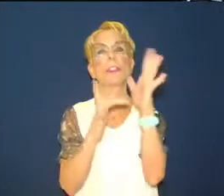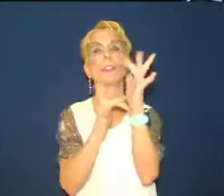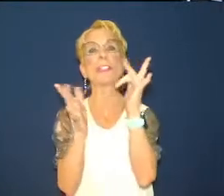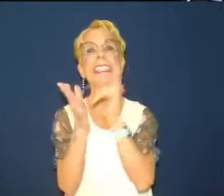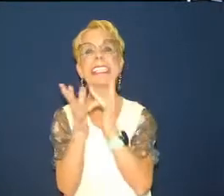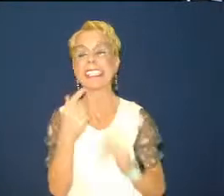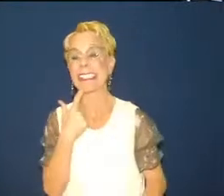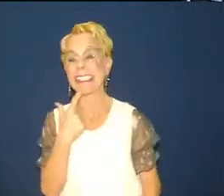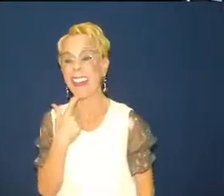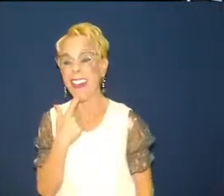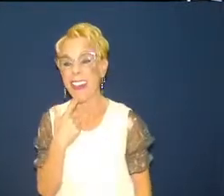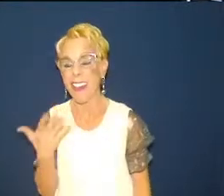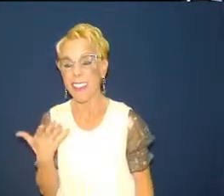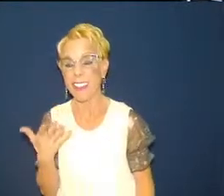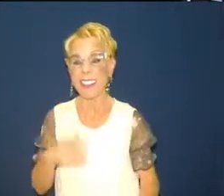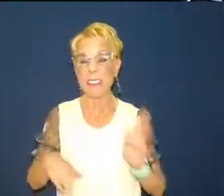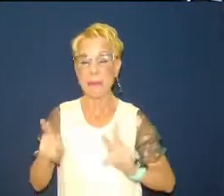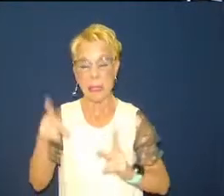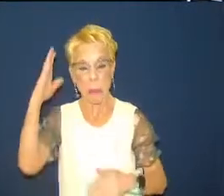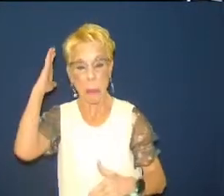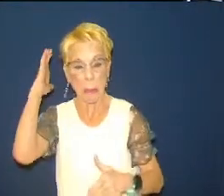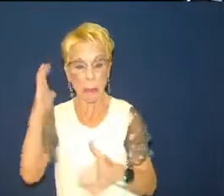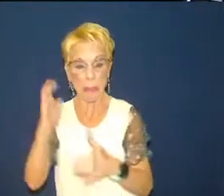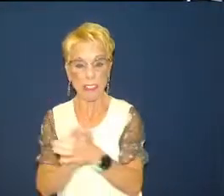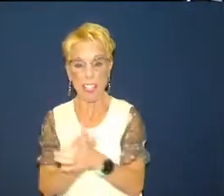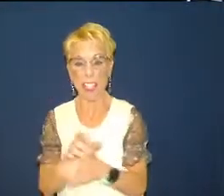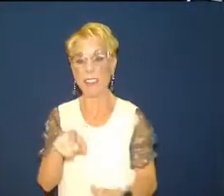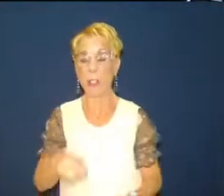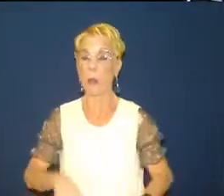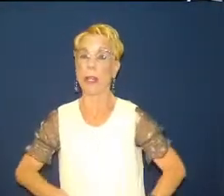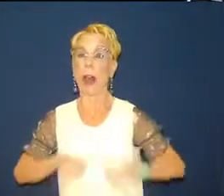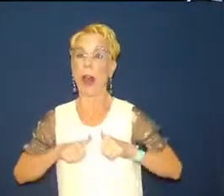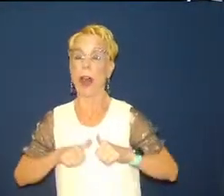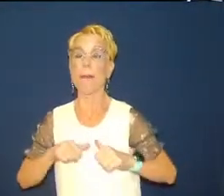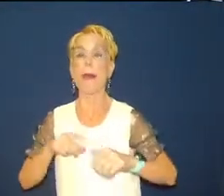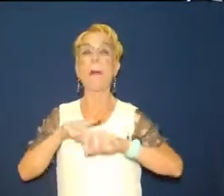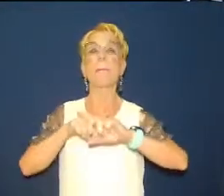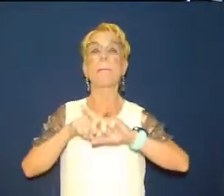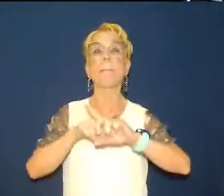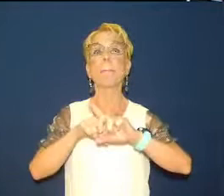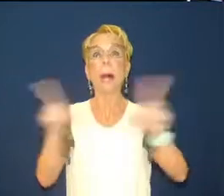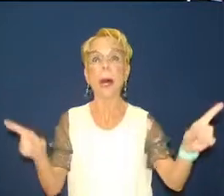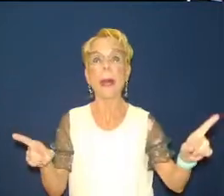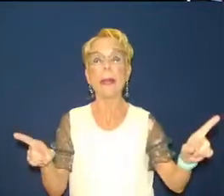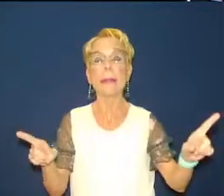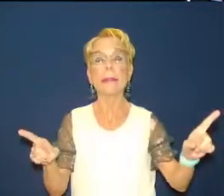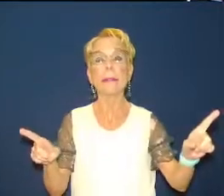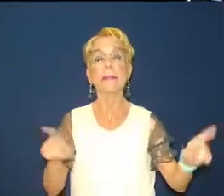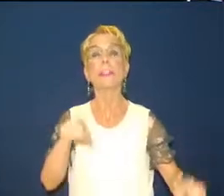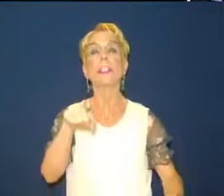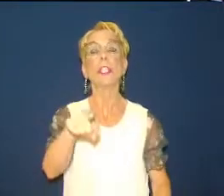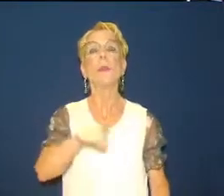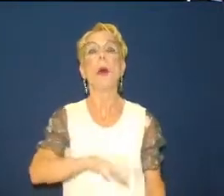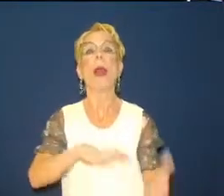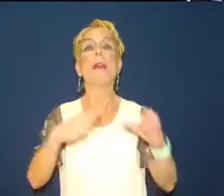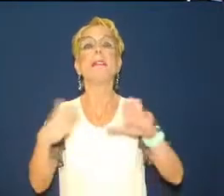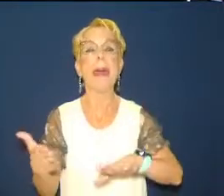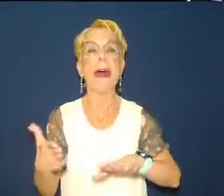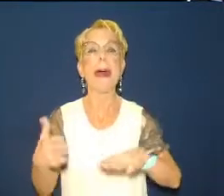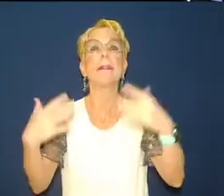alive but you are dead you know what i think about when i hear that verse i think about zombie church